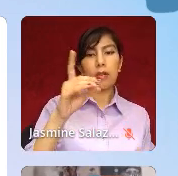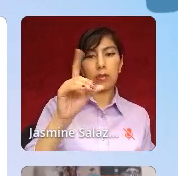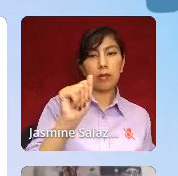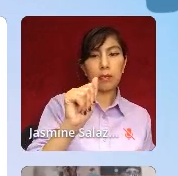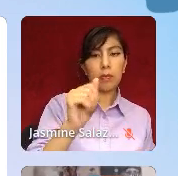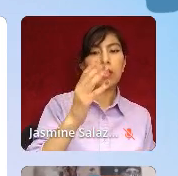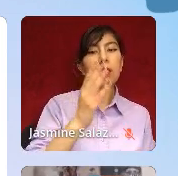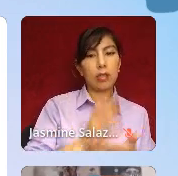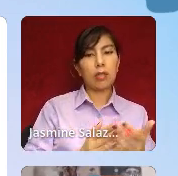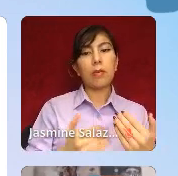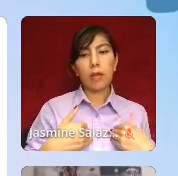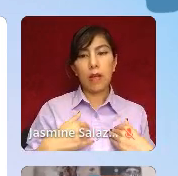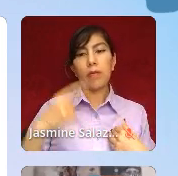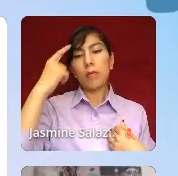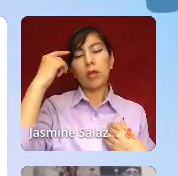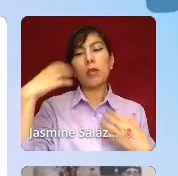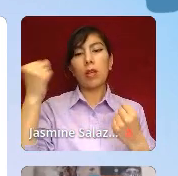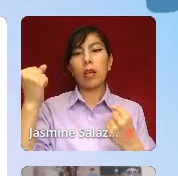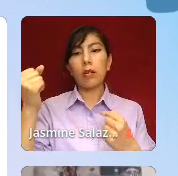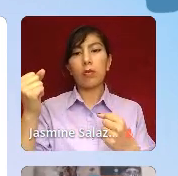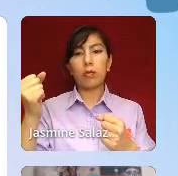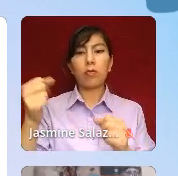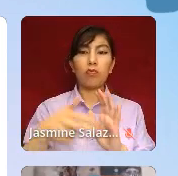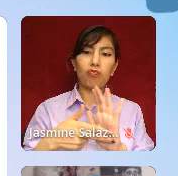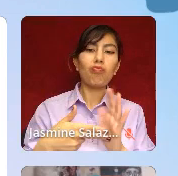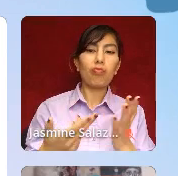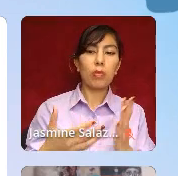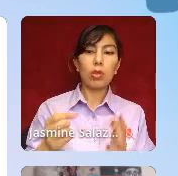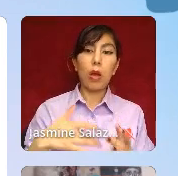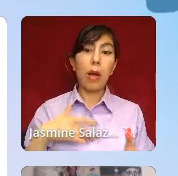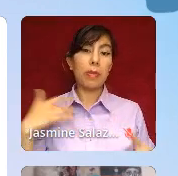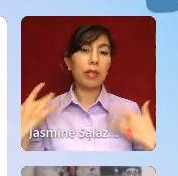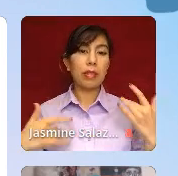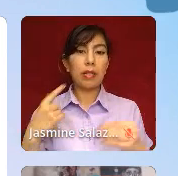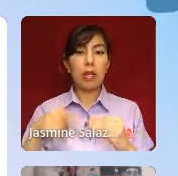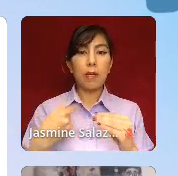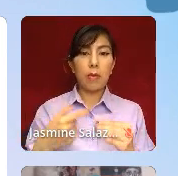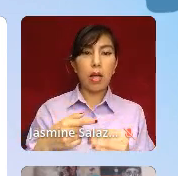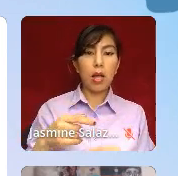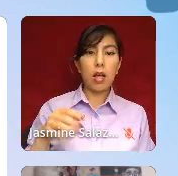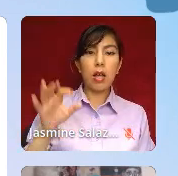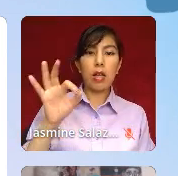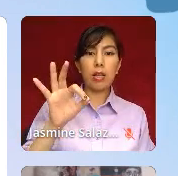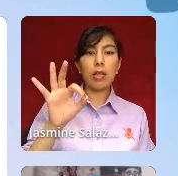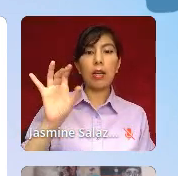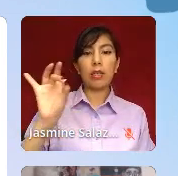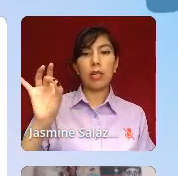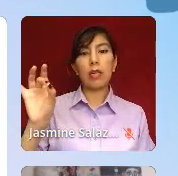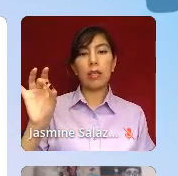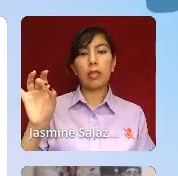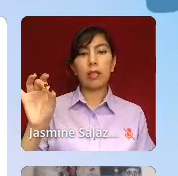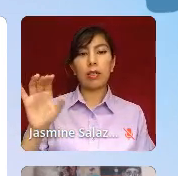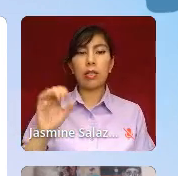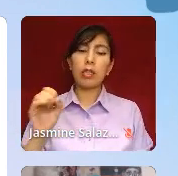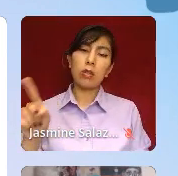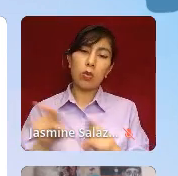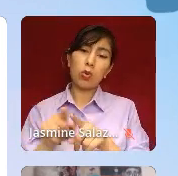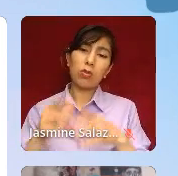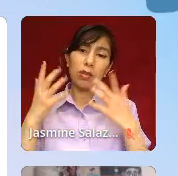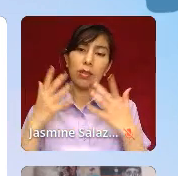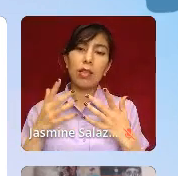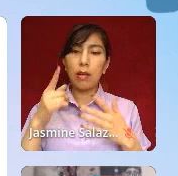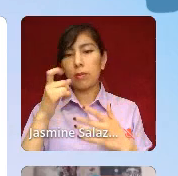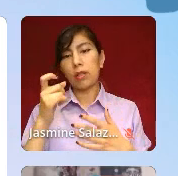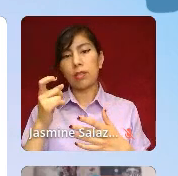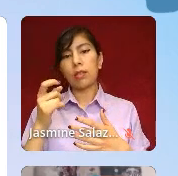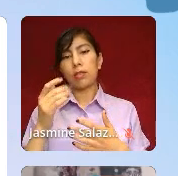mental health conditions. And I've been so excited by 988 and also a little sad in some